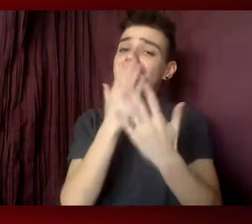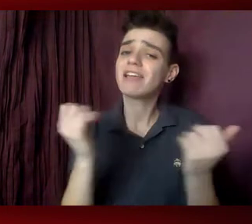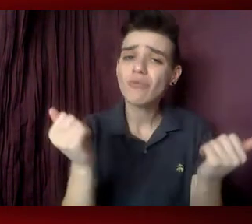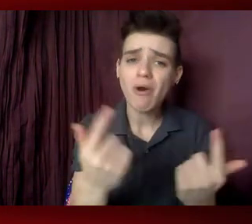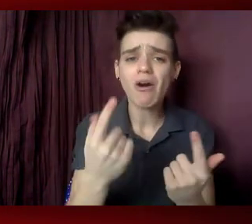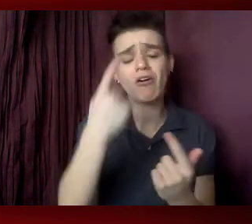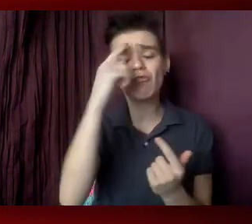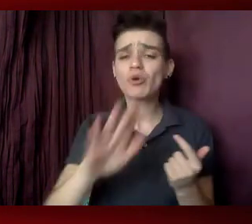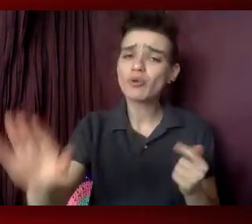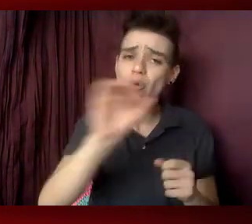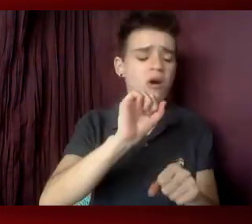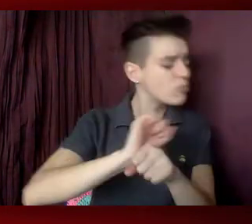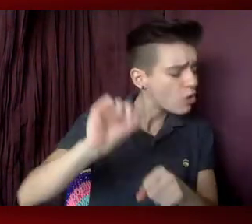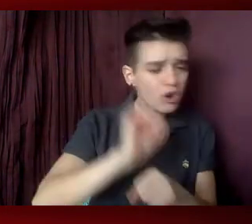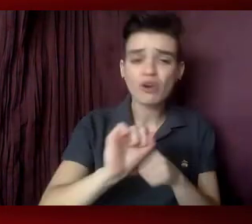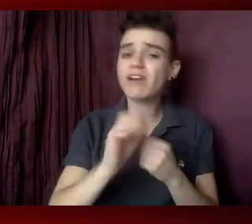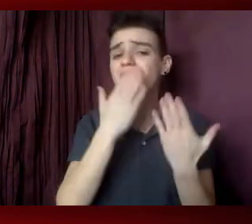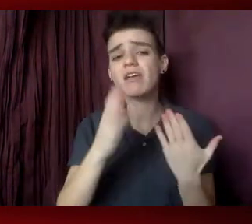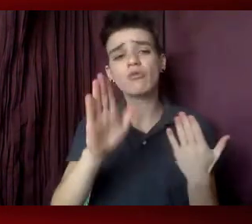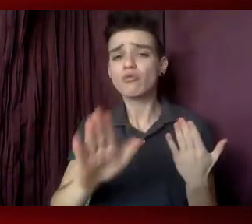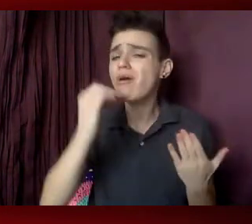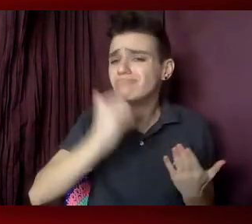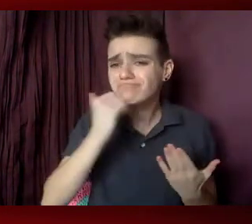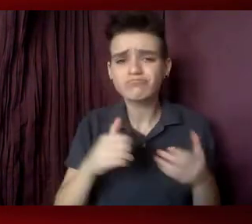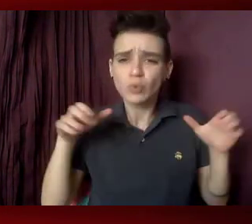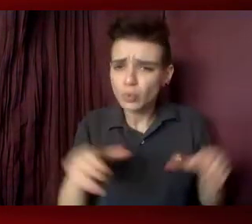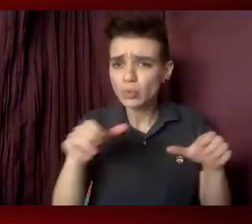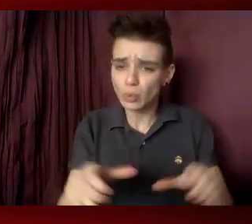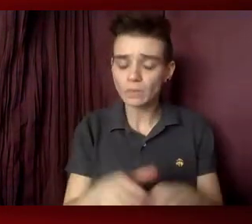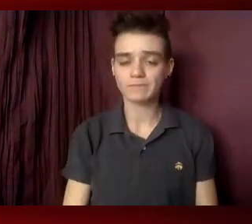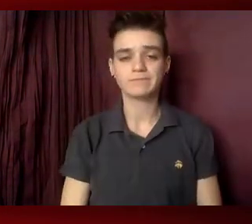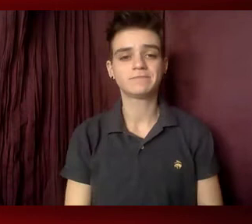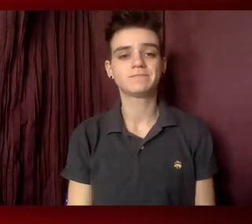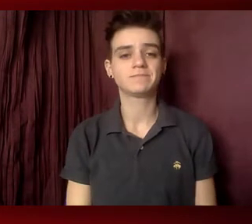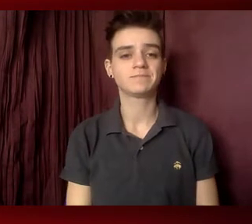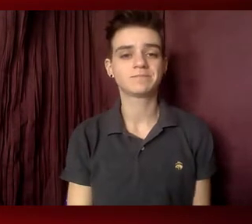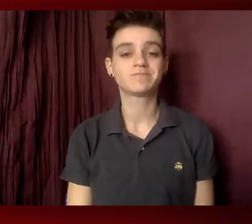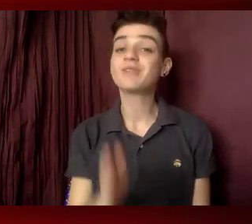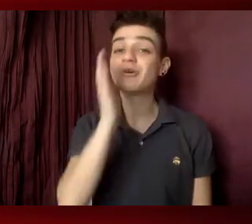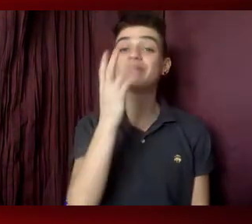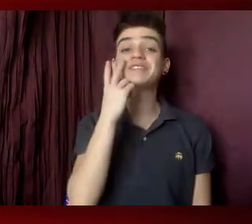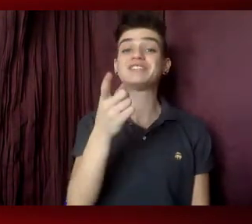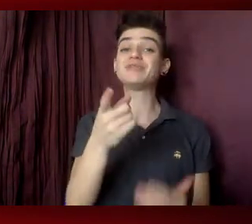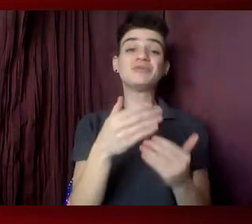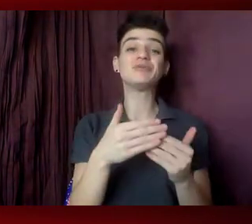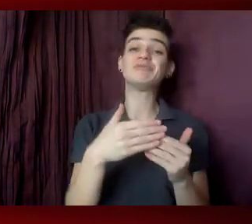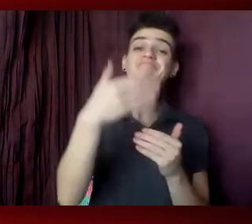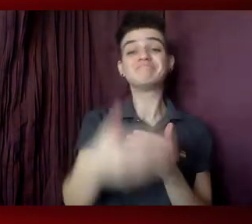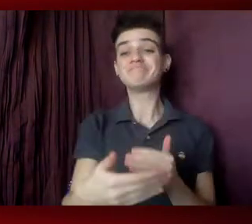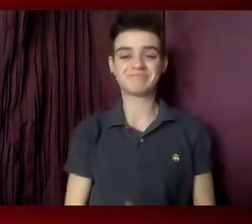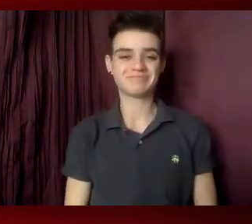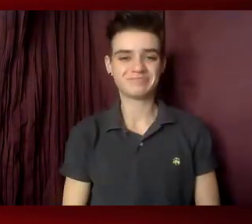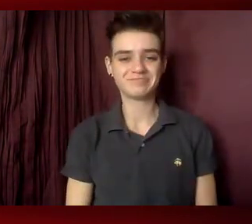for your hard work. Thank you for you what you what each and every day. And I will see you on the other side of this